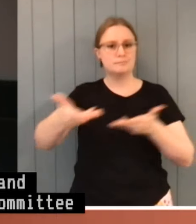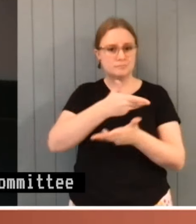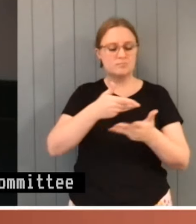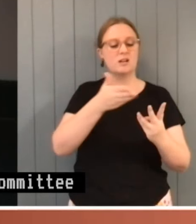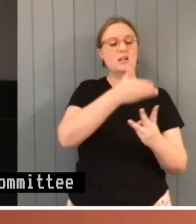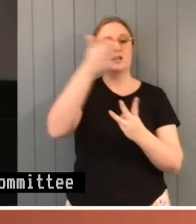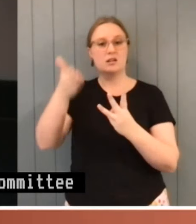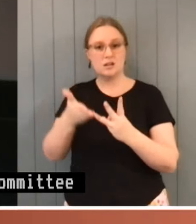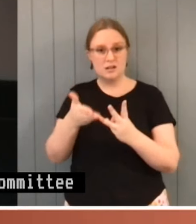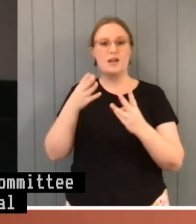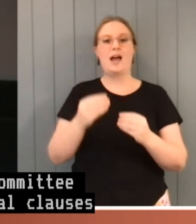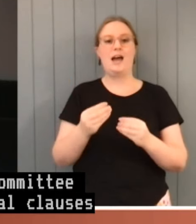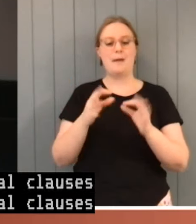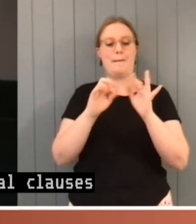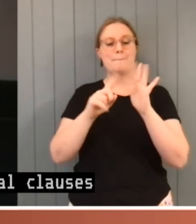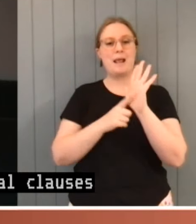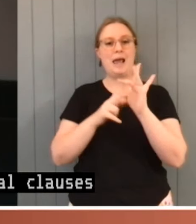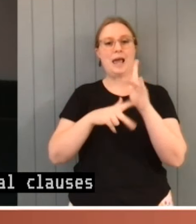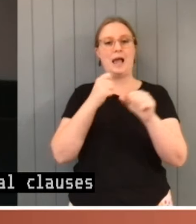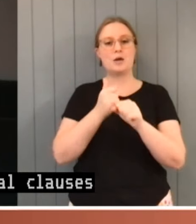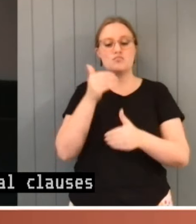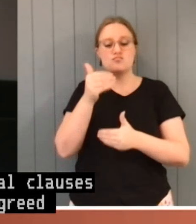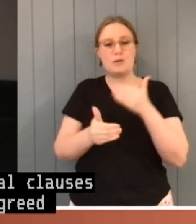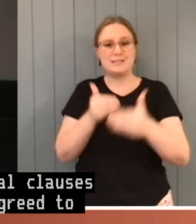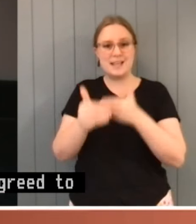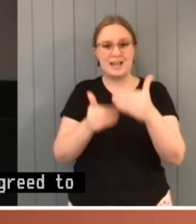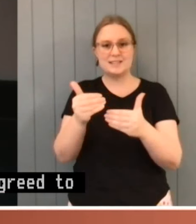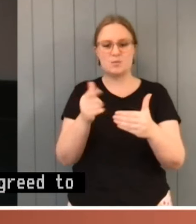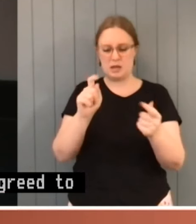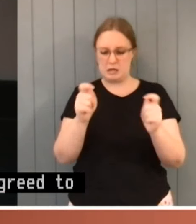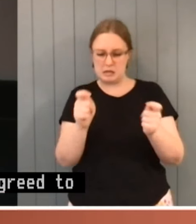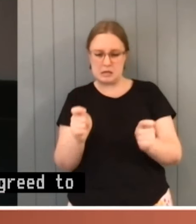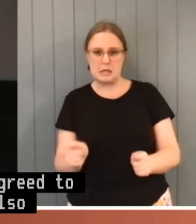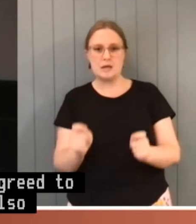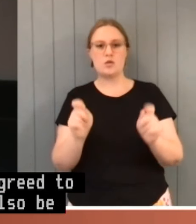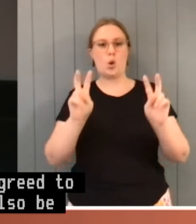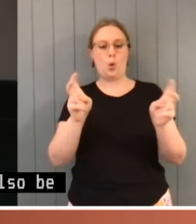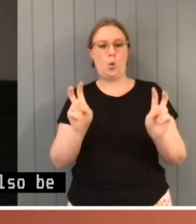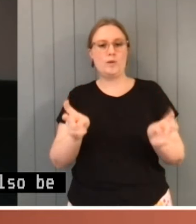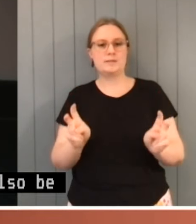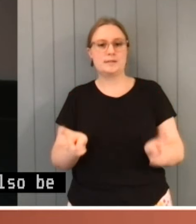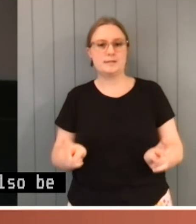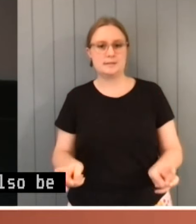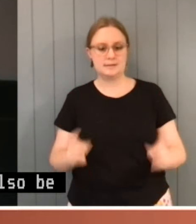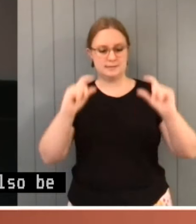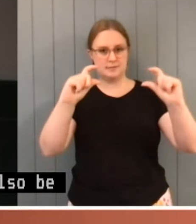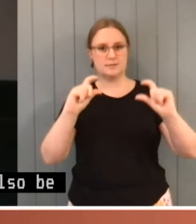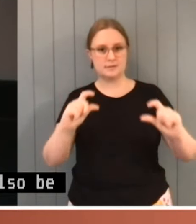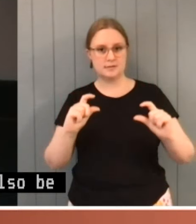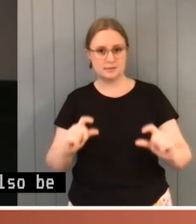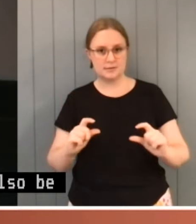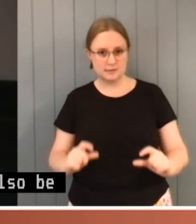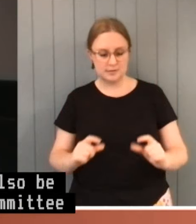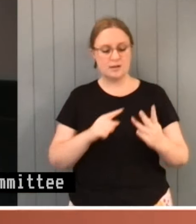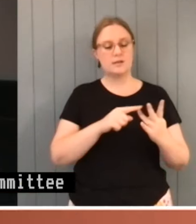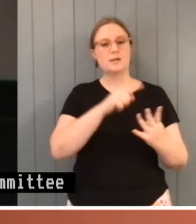agreed to or otherwise. A bill may also be referred to an advisory committee for consideration and may then proceed to a third